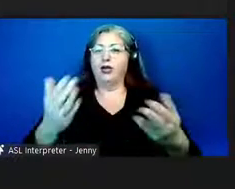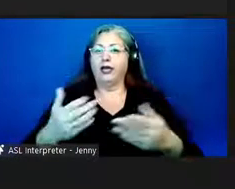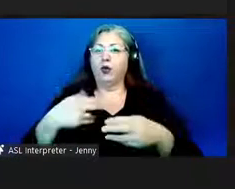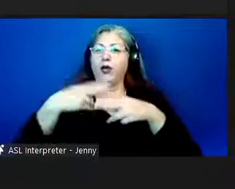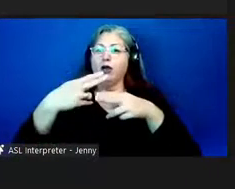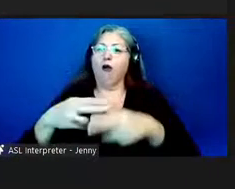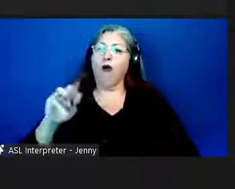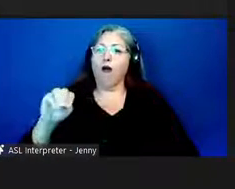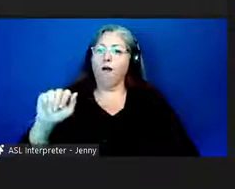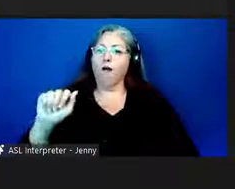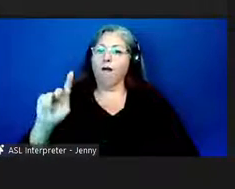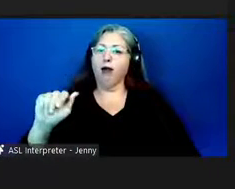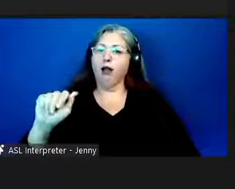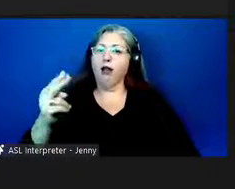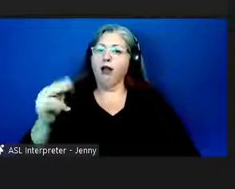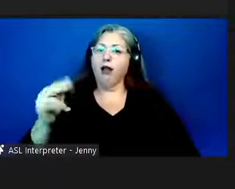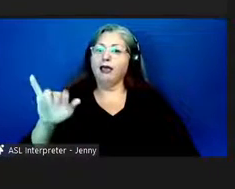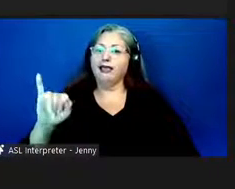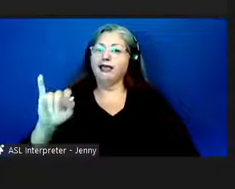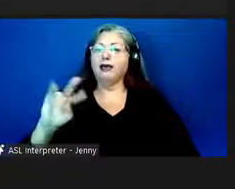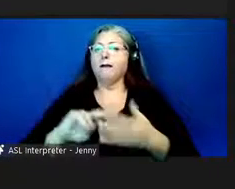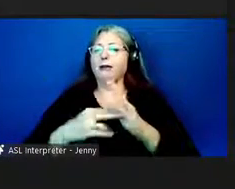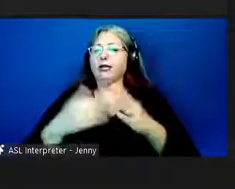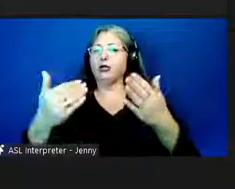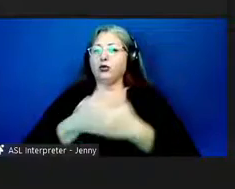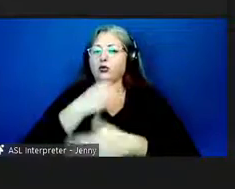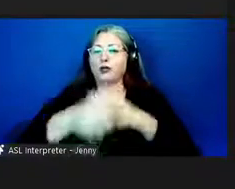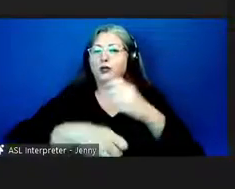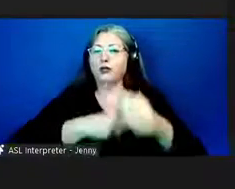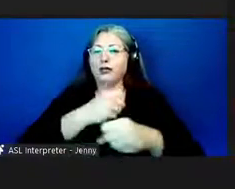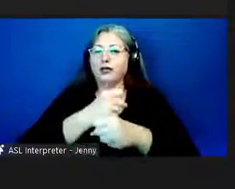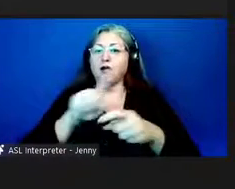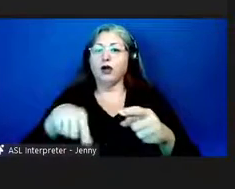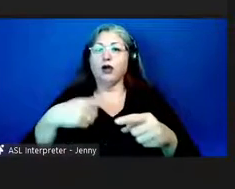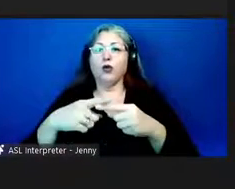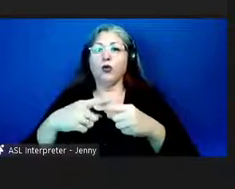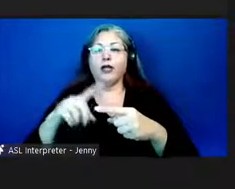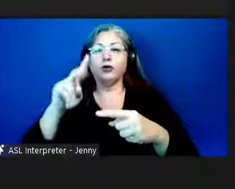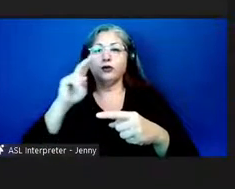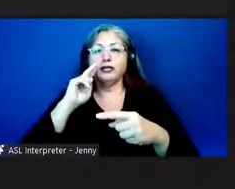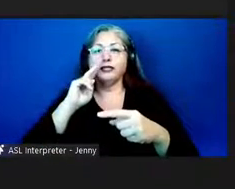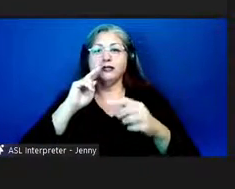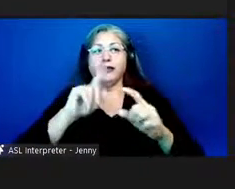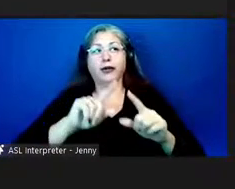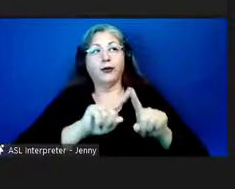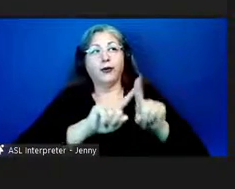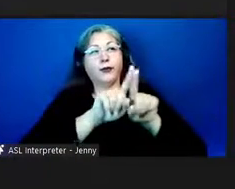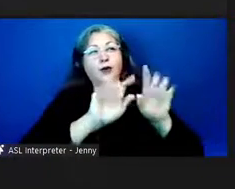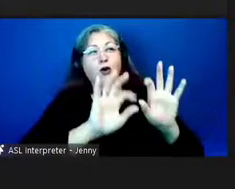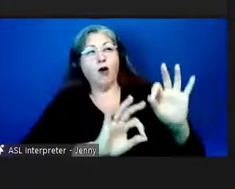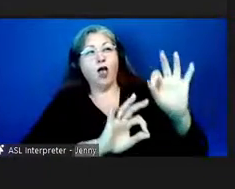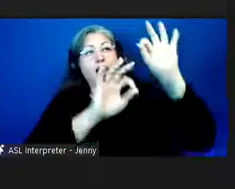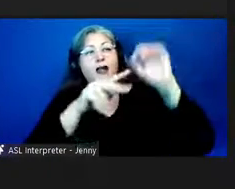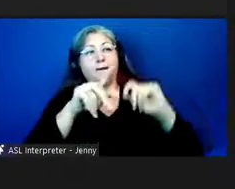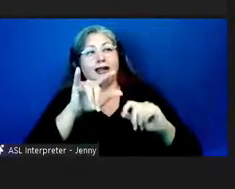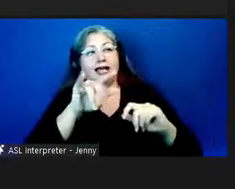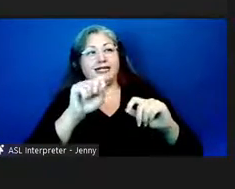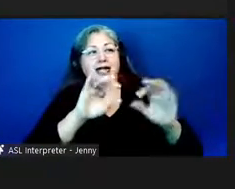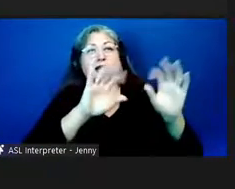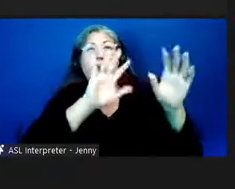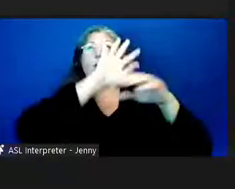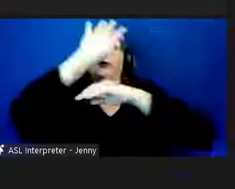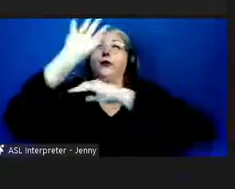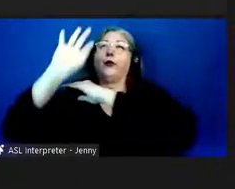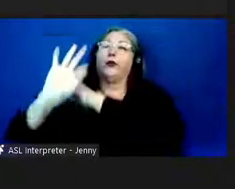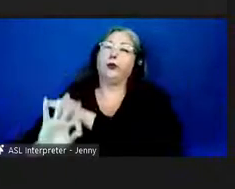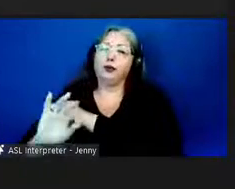makahiki or the new year at the rising of the pleiades and then of course of the setting of the pleiades later